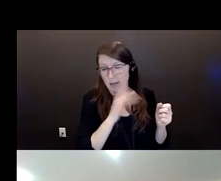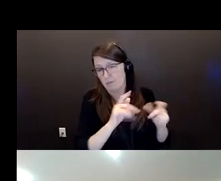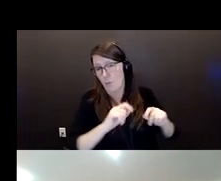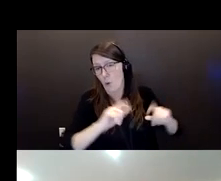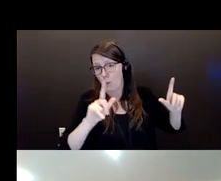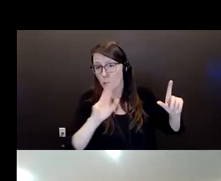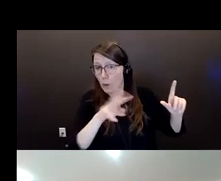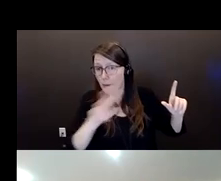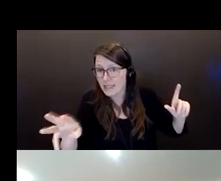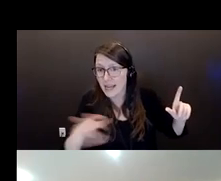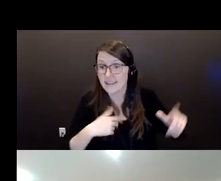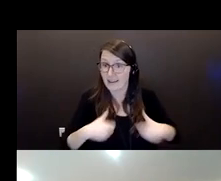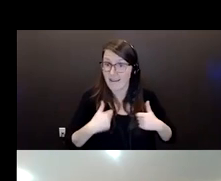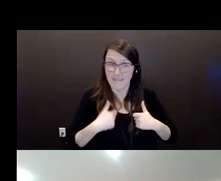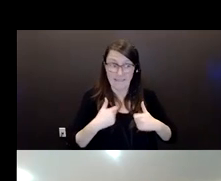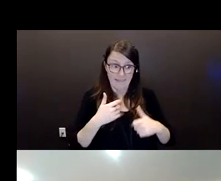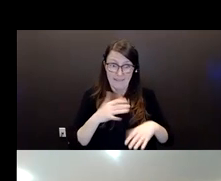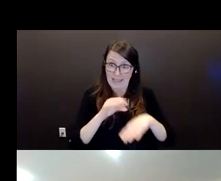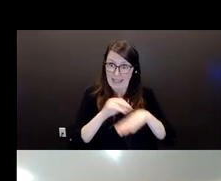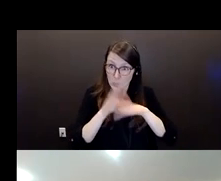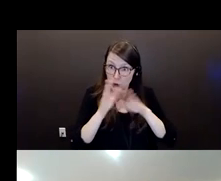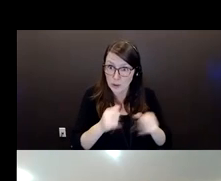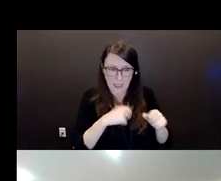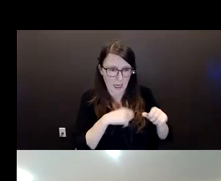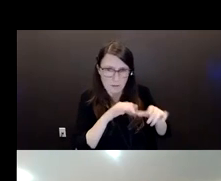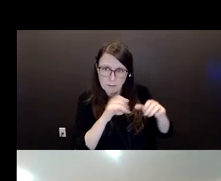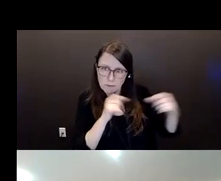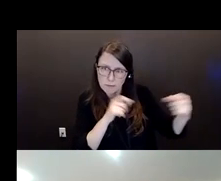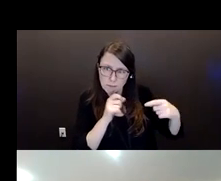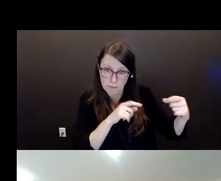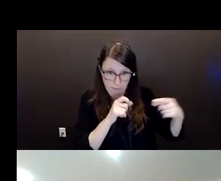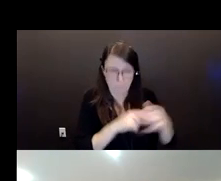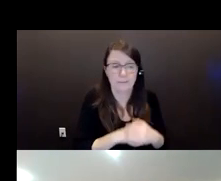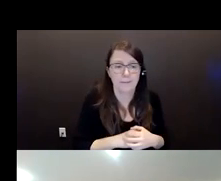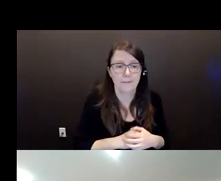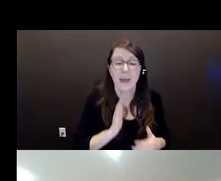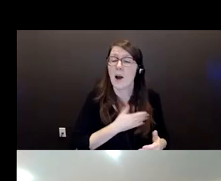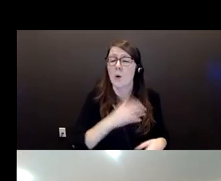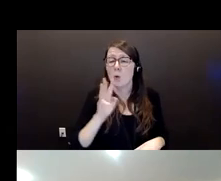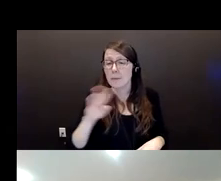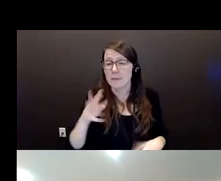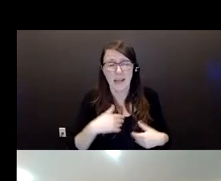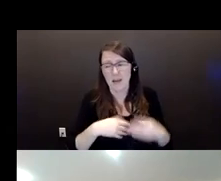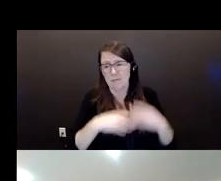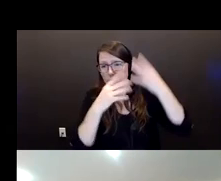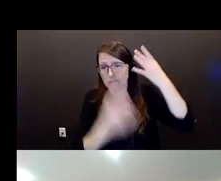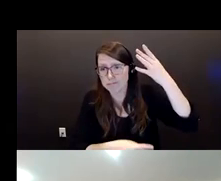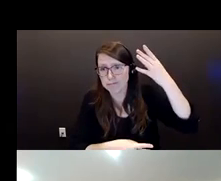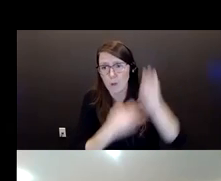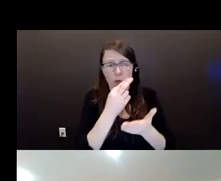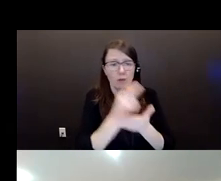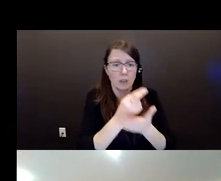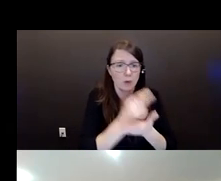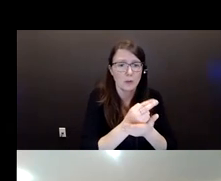as well, which is very helpful. I'd encourage you to go to the website. We do have a lot of resources on financial abuse, the legal rights of